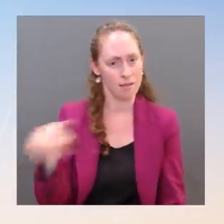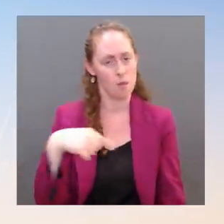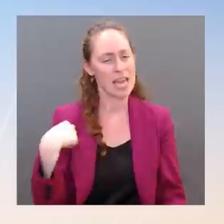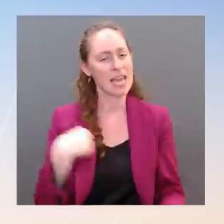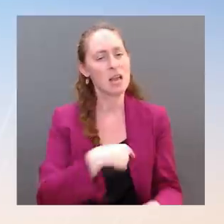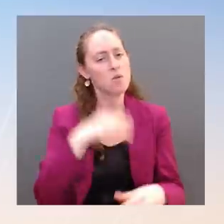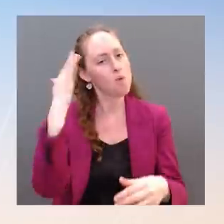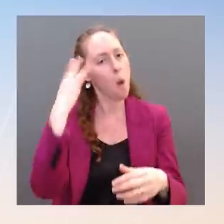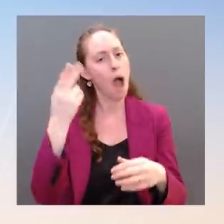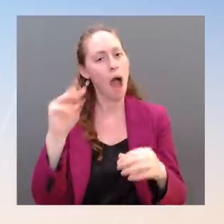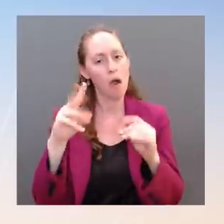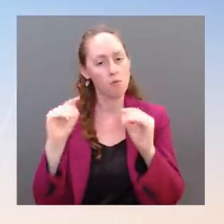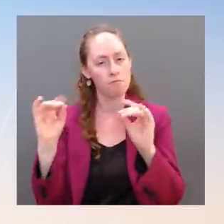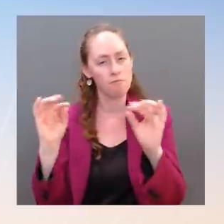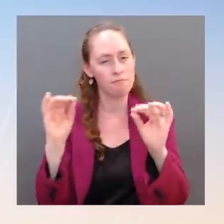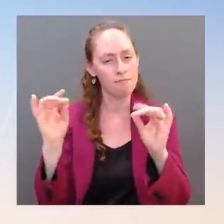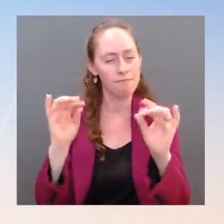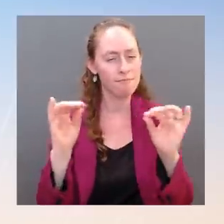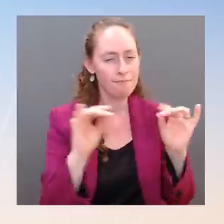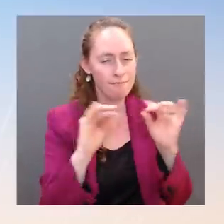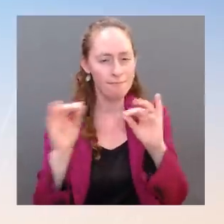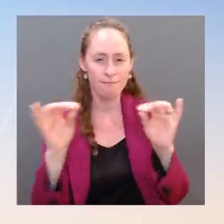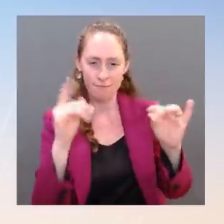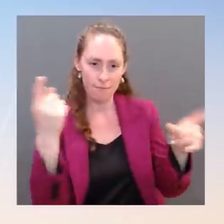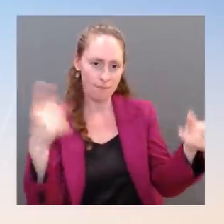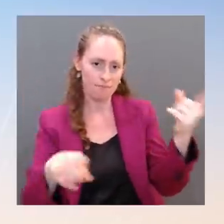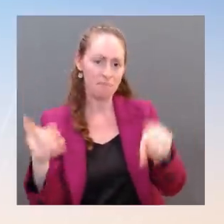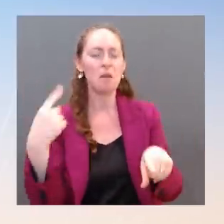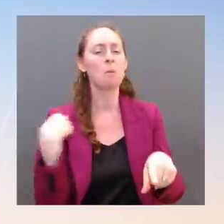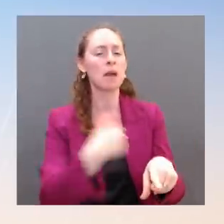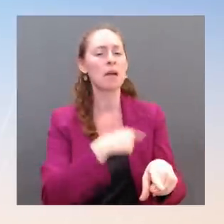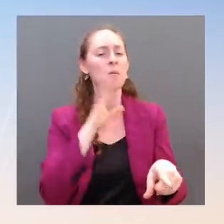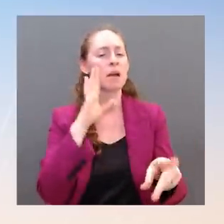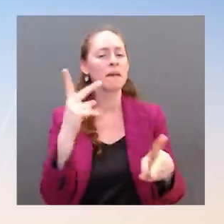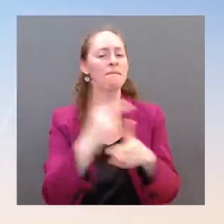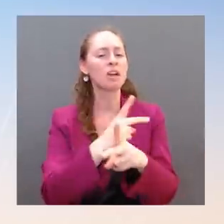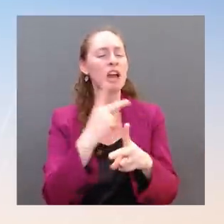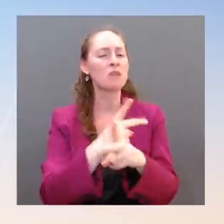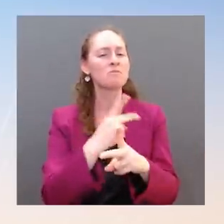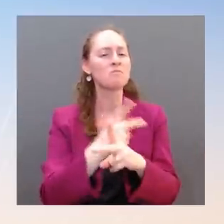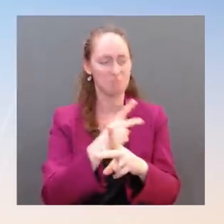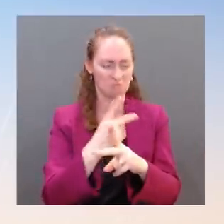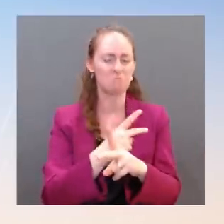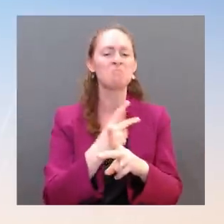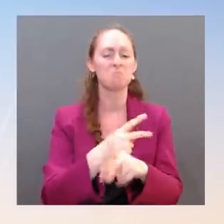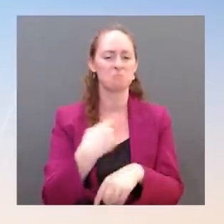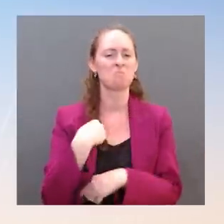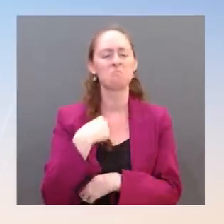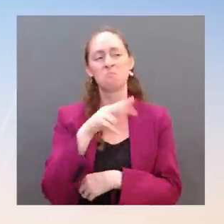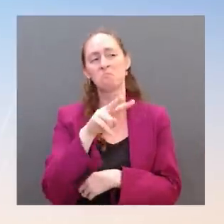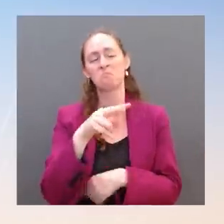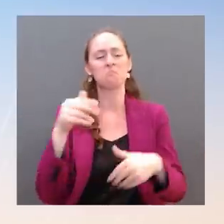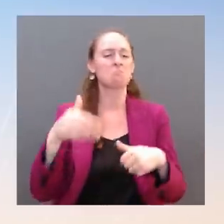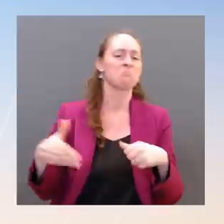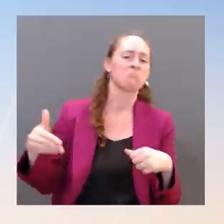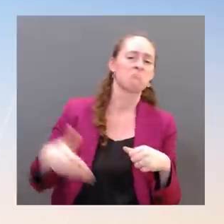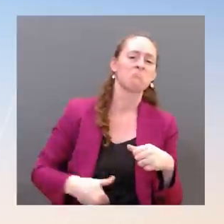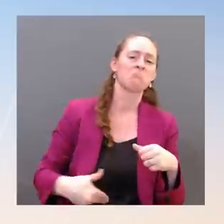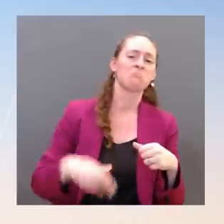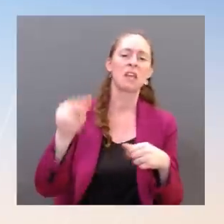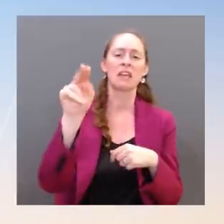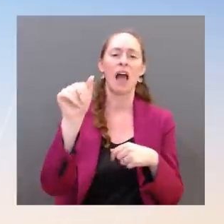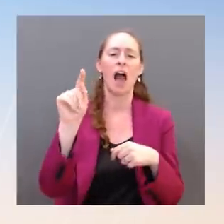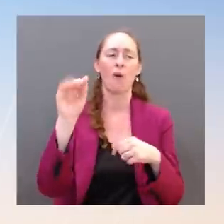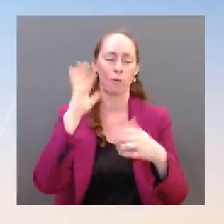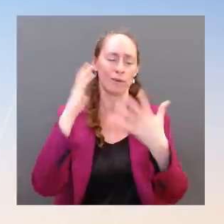I expect that NATO will speak with one voice in support of Finland and Sweden at the end of the day. And I think the remarkable unity you've seen